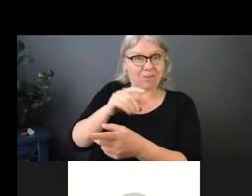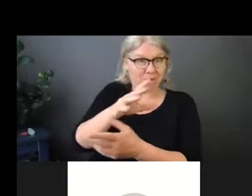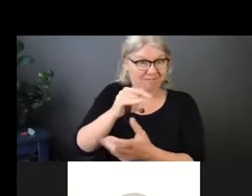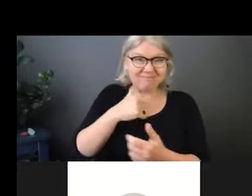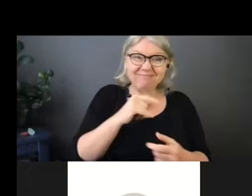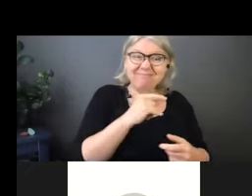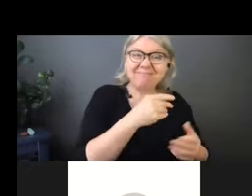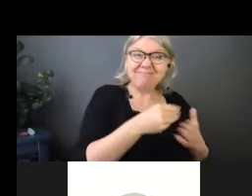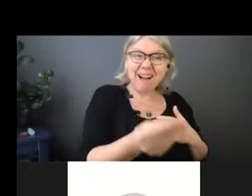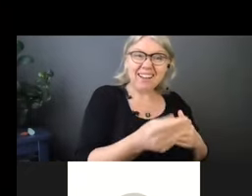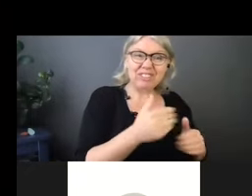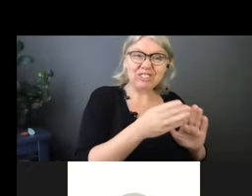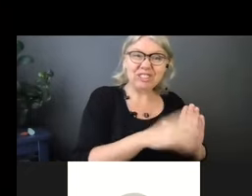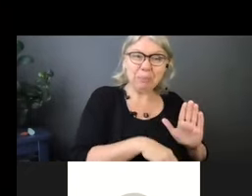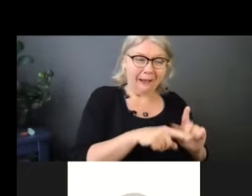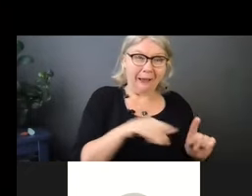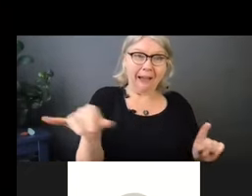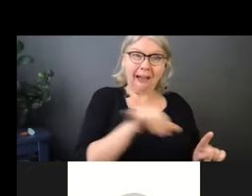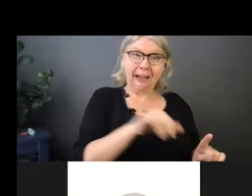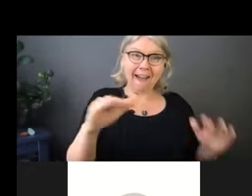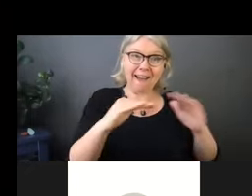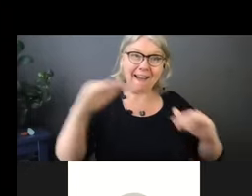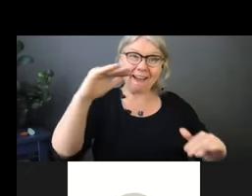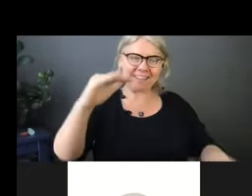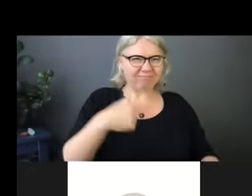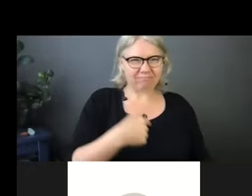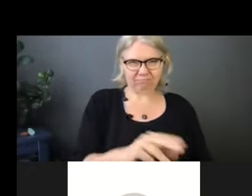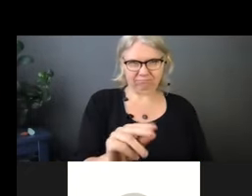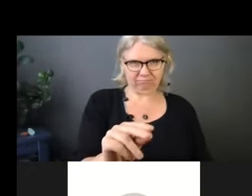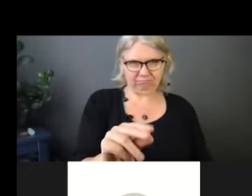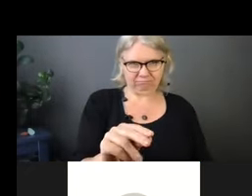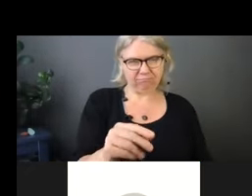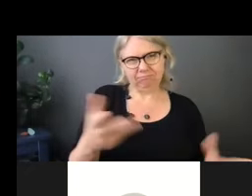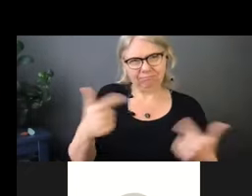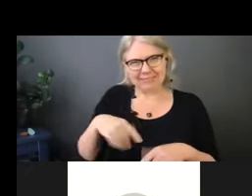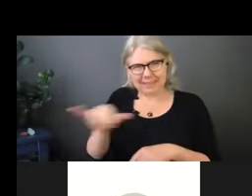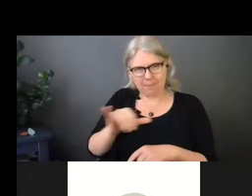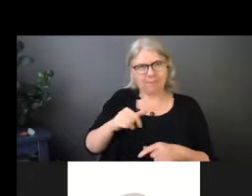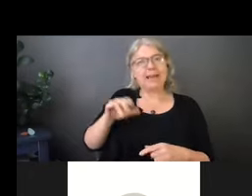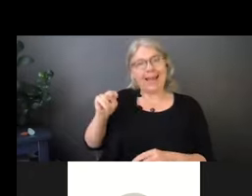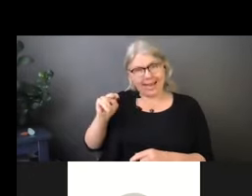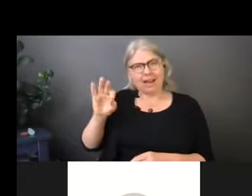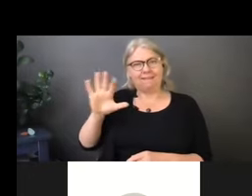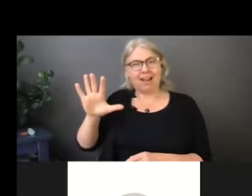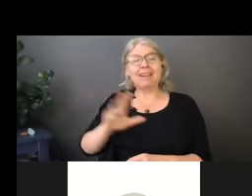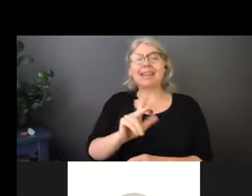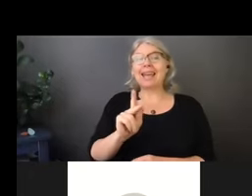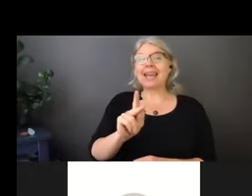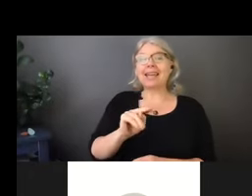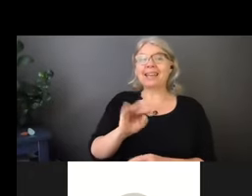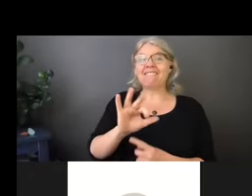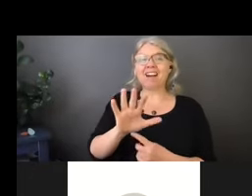I think it would be higher risk. An N95 mask is, is, um, designed to fit a person